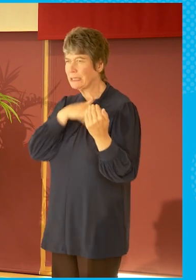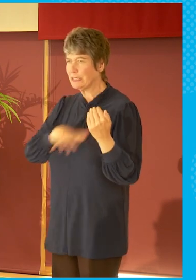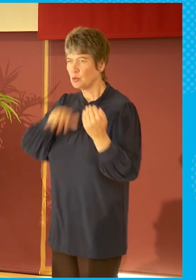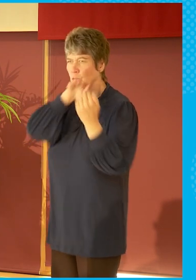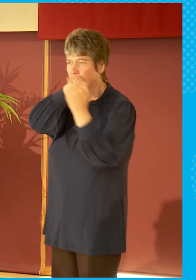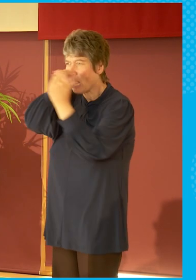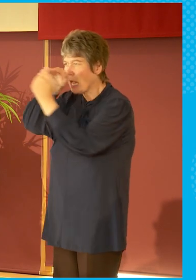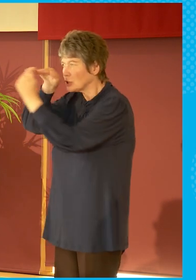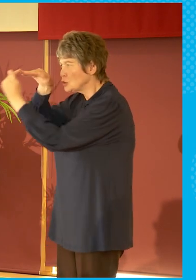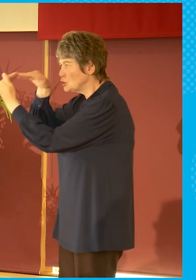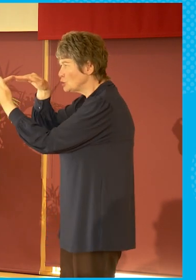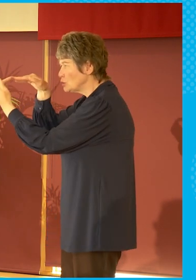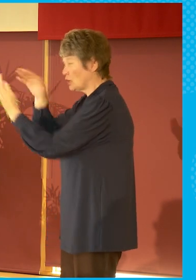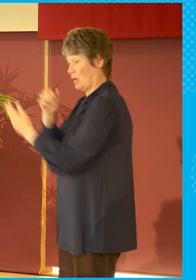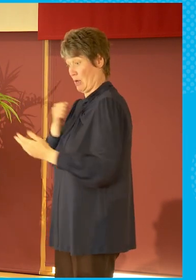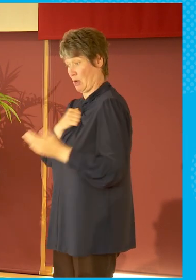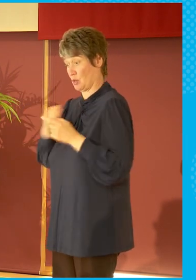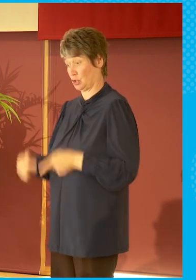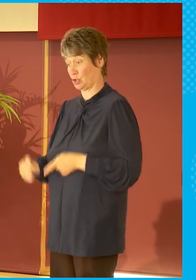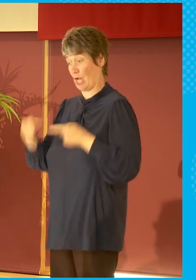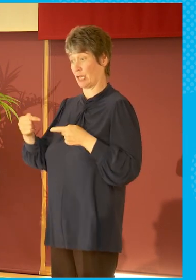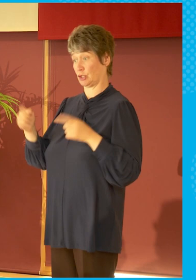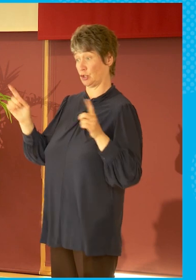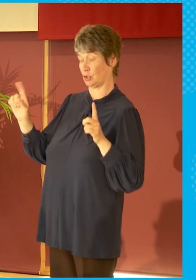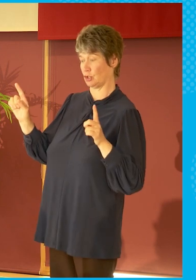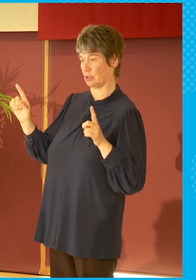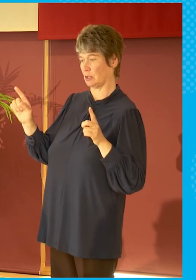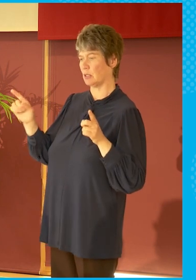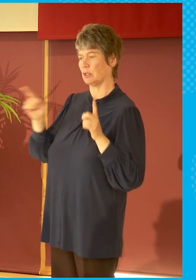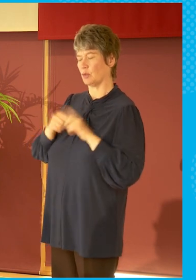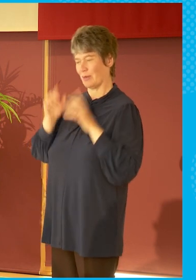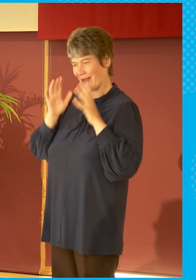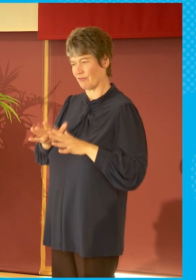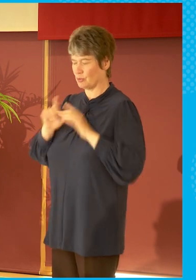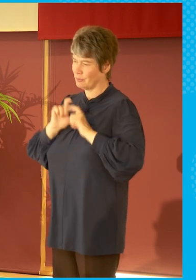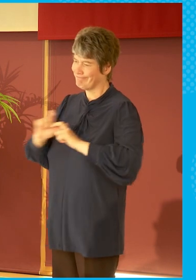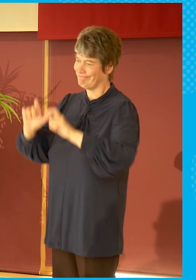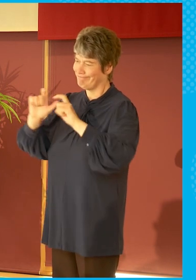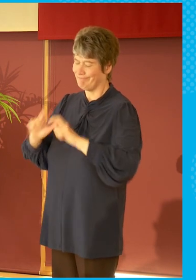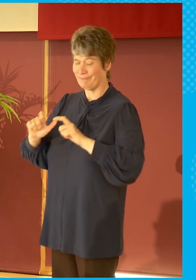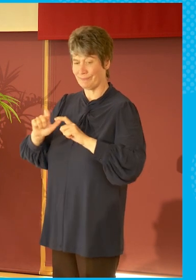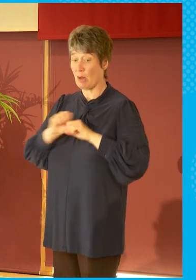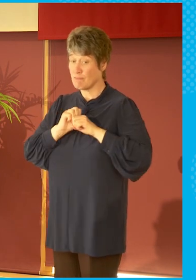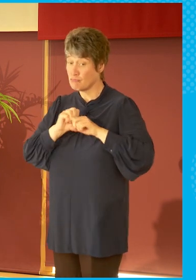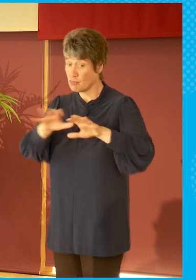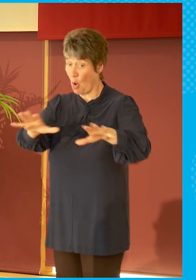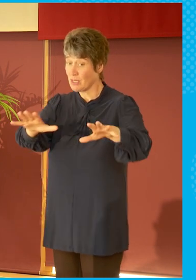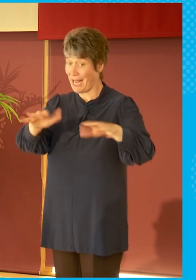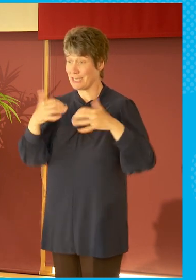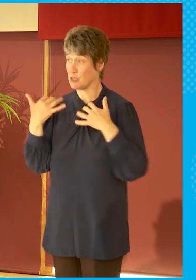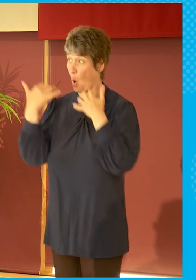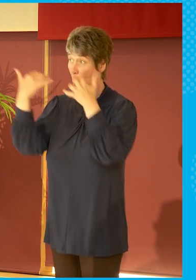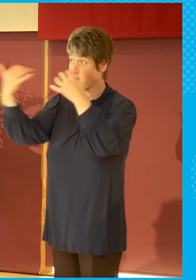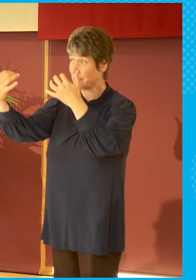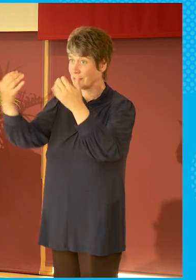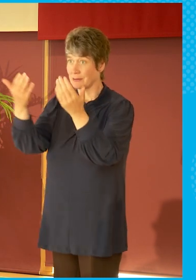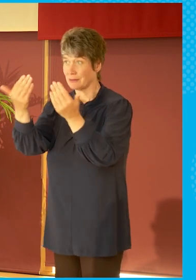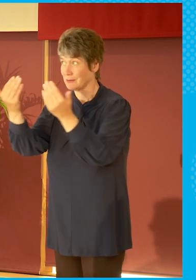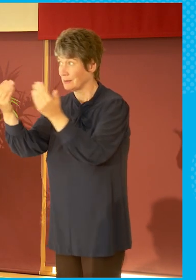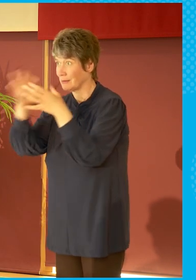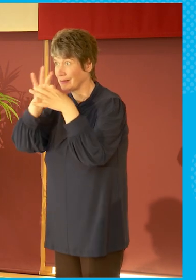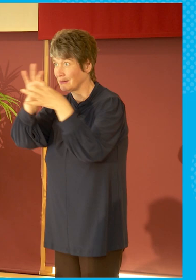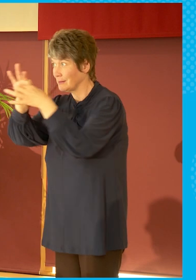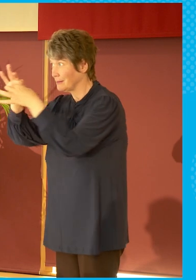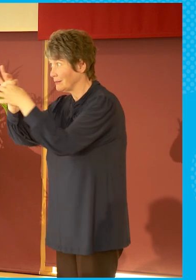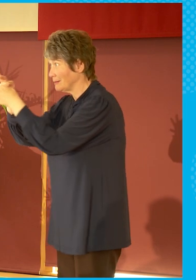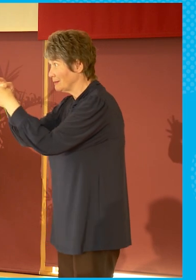challenge that we have is maintaining your broadcast audience alongside growing